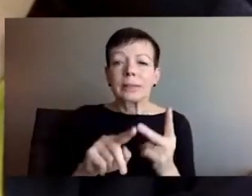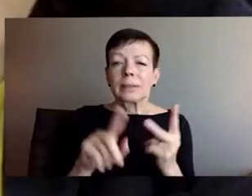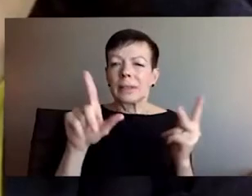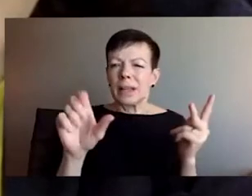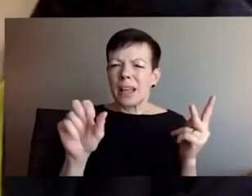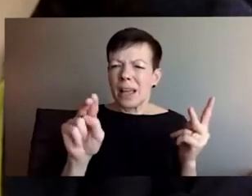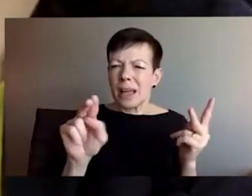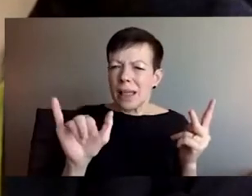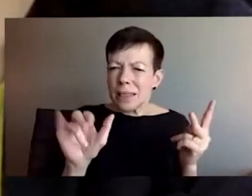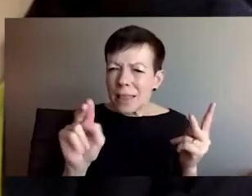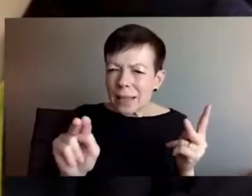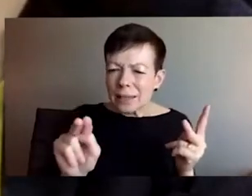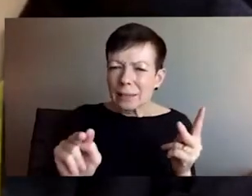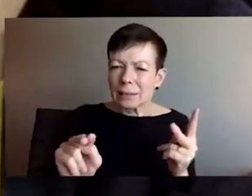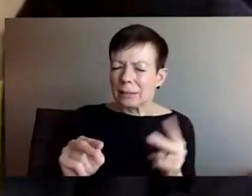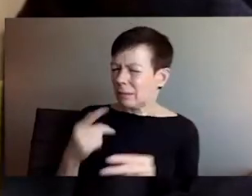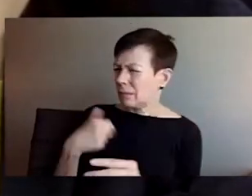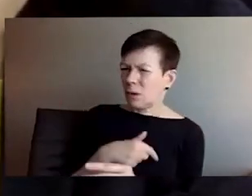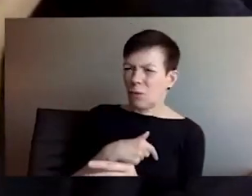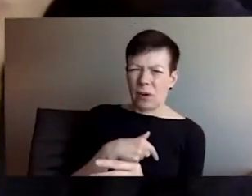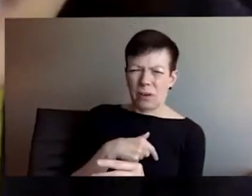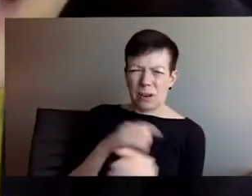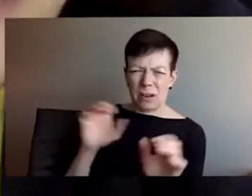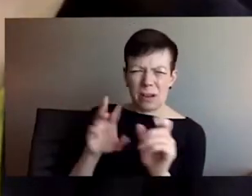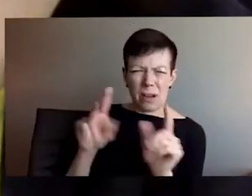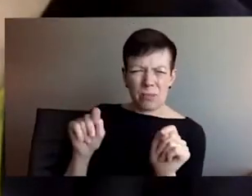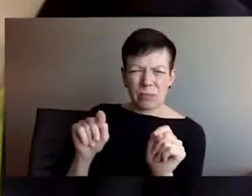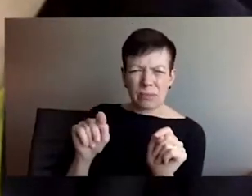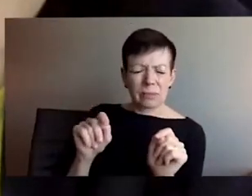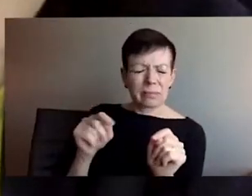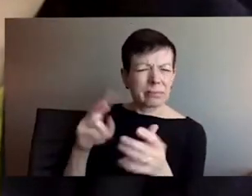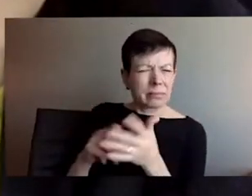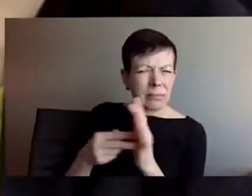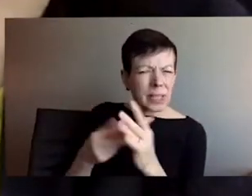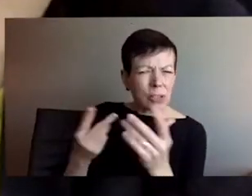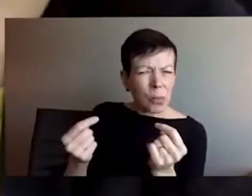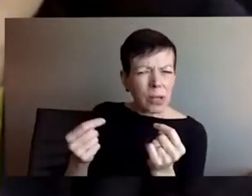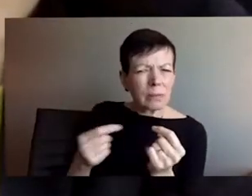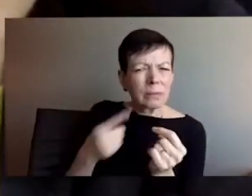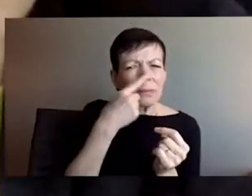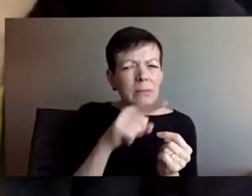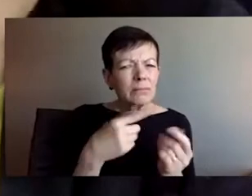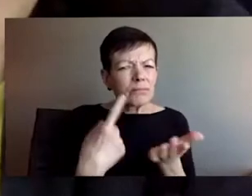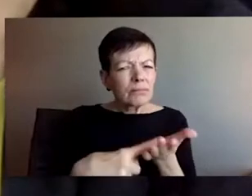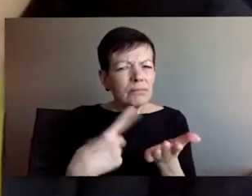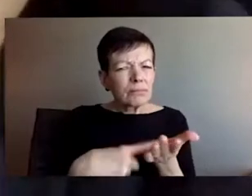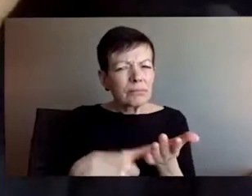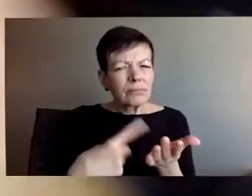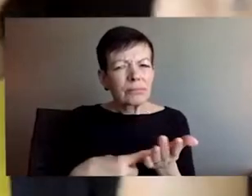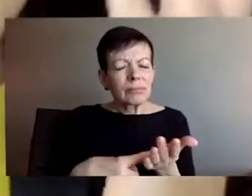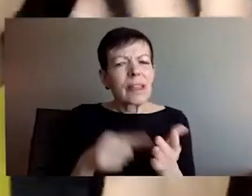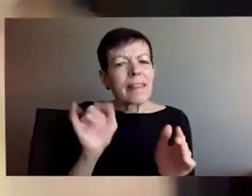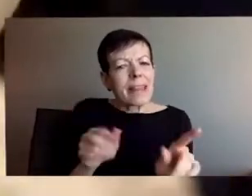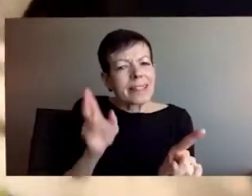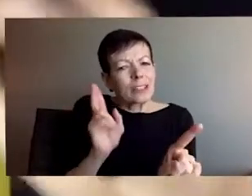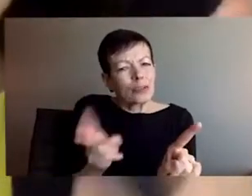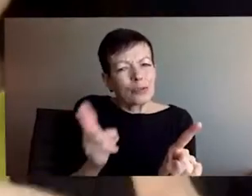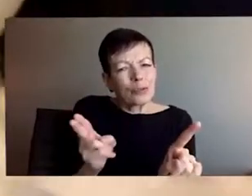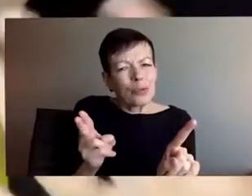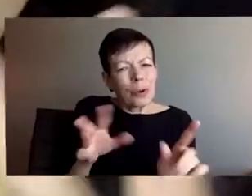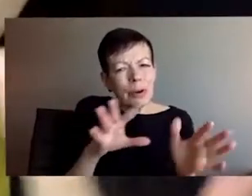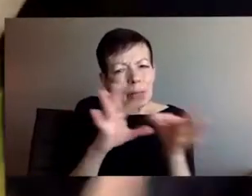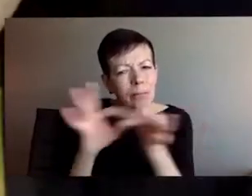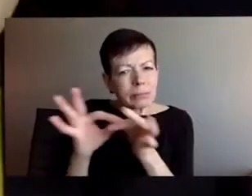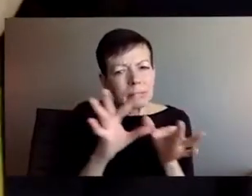for, for this invasion. And I think for those of us who don't have a lot of insight into the history, um, mentions of Stalin and